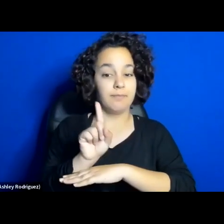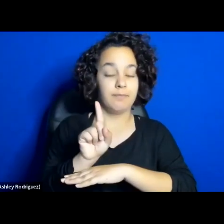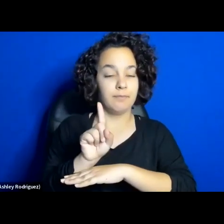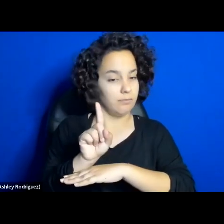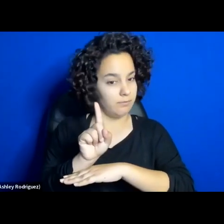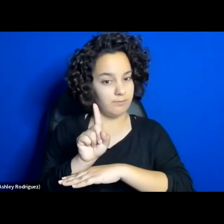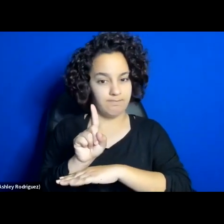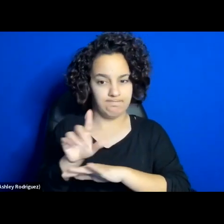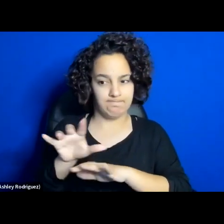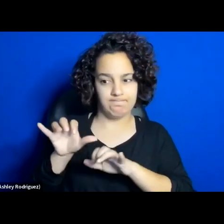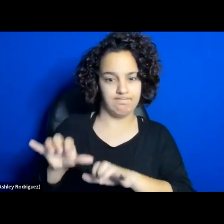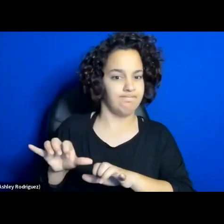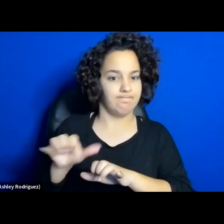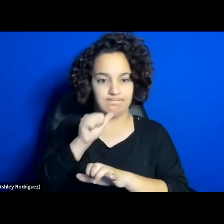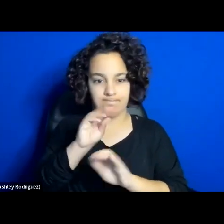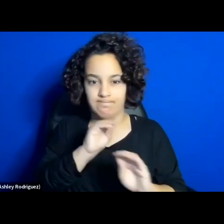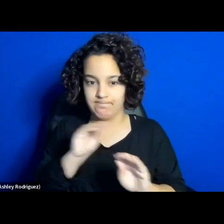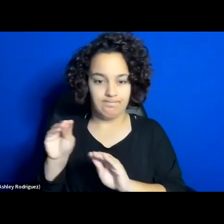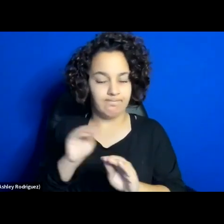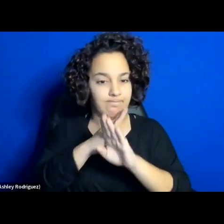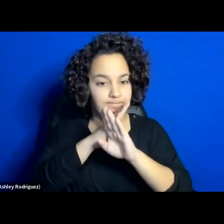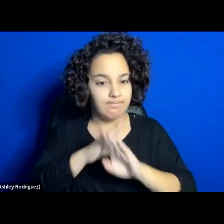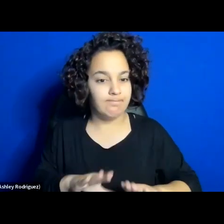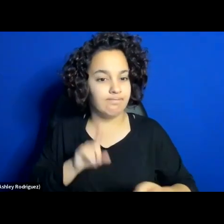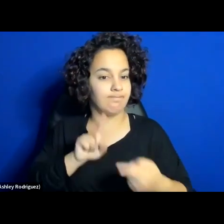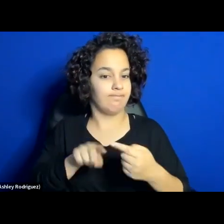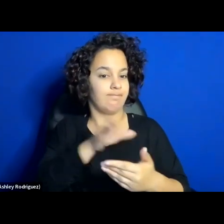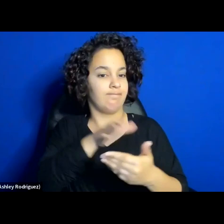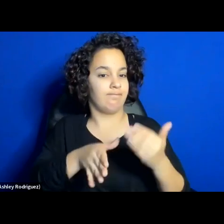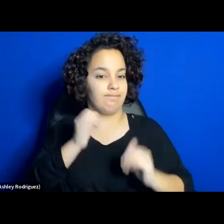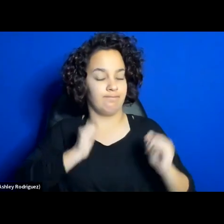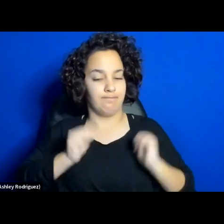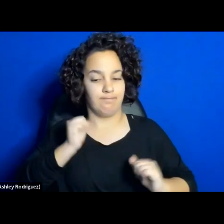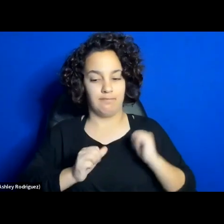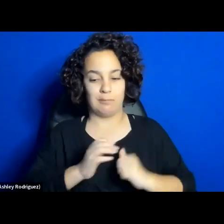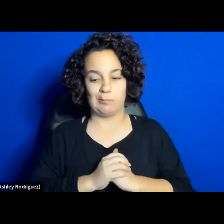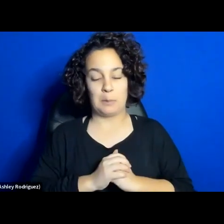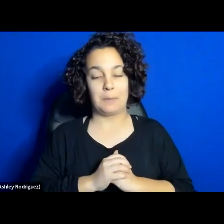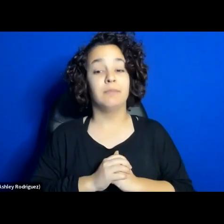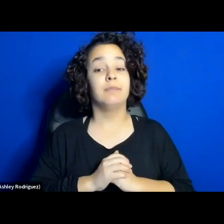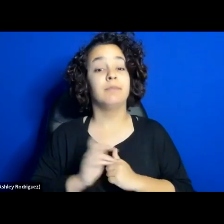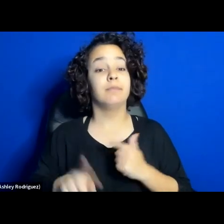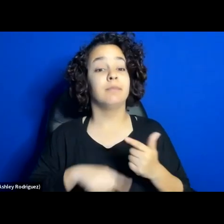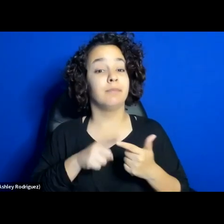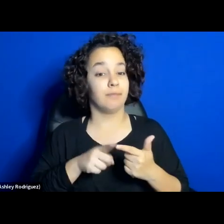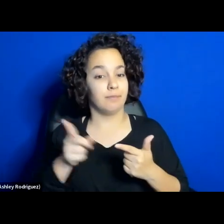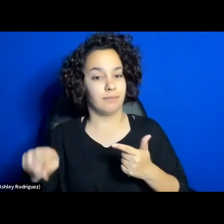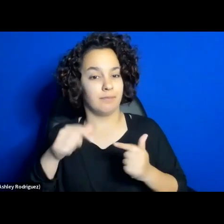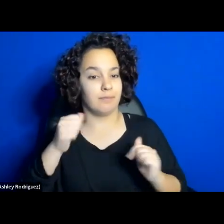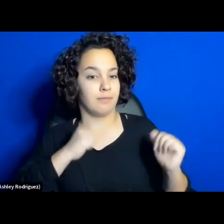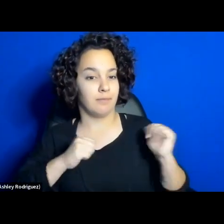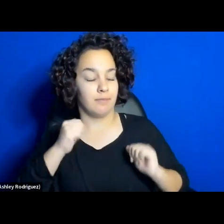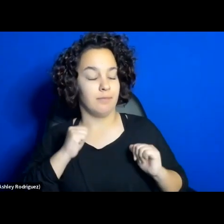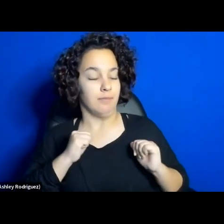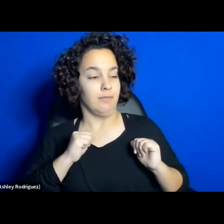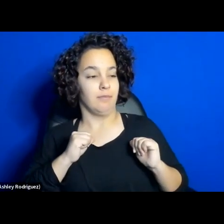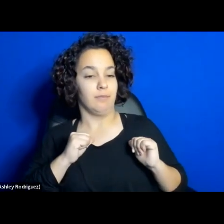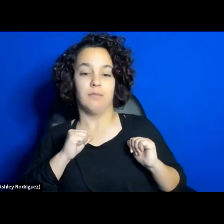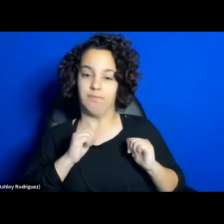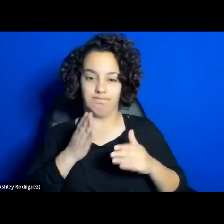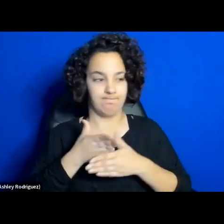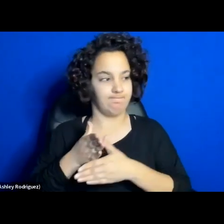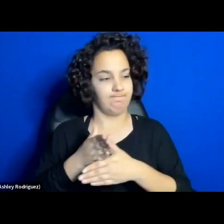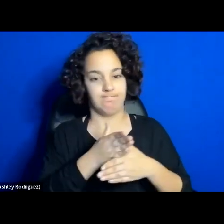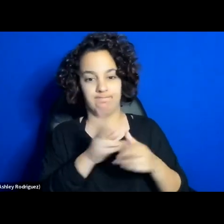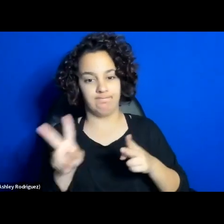silent to the end of the performance. They then shared the video of the performance on their social media. Of course, this